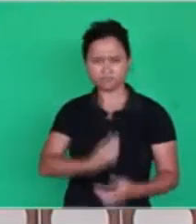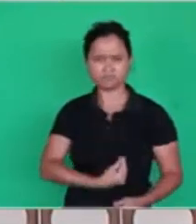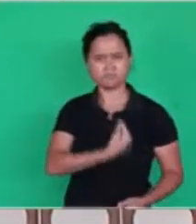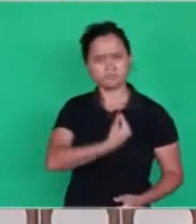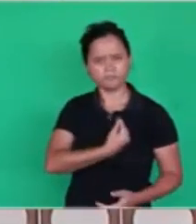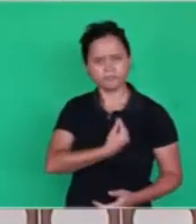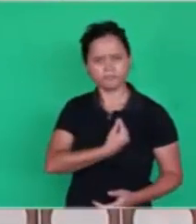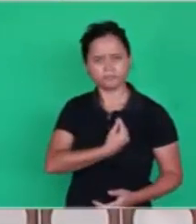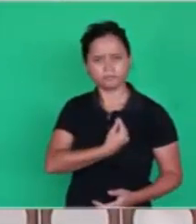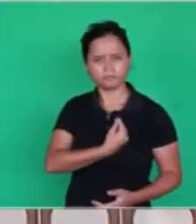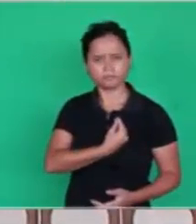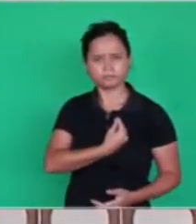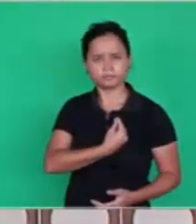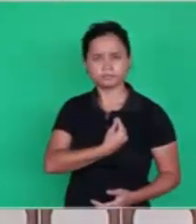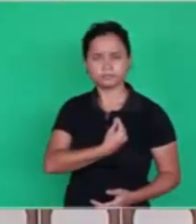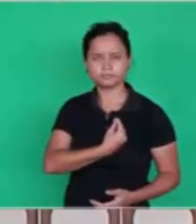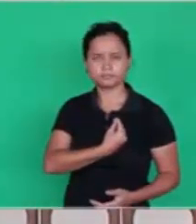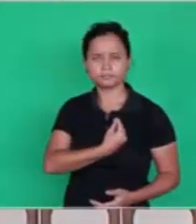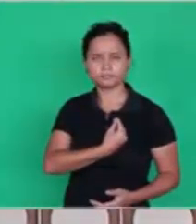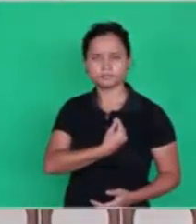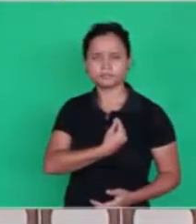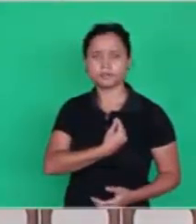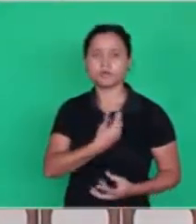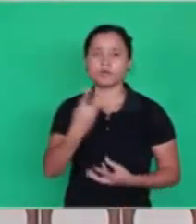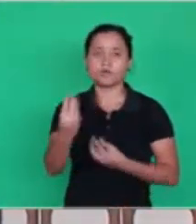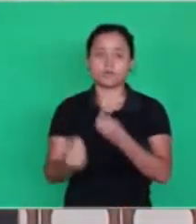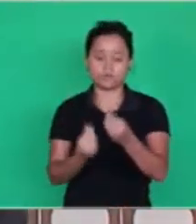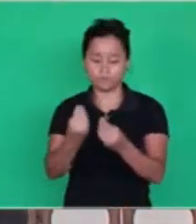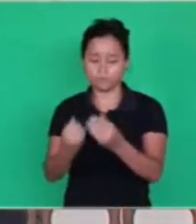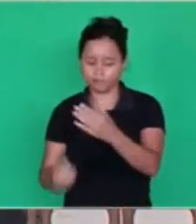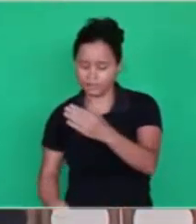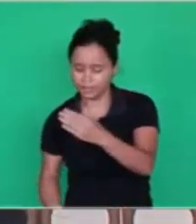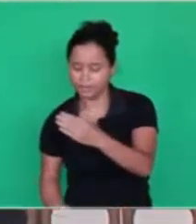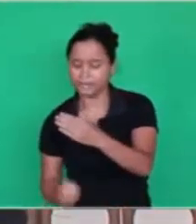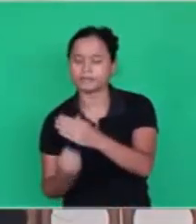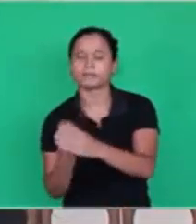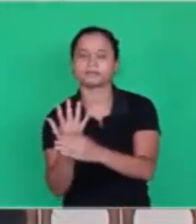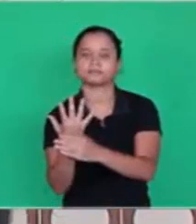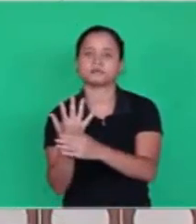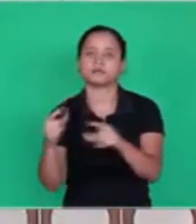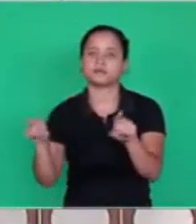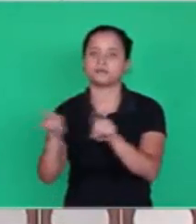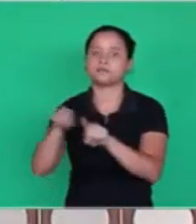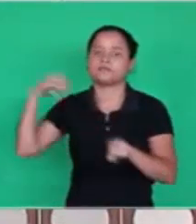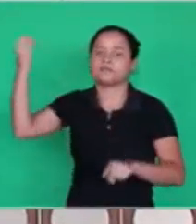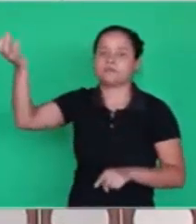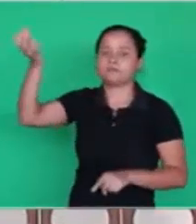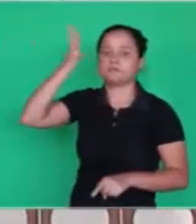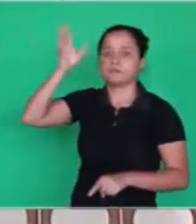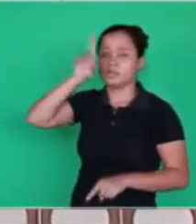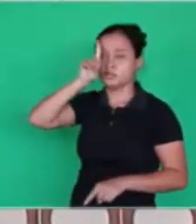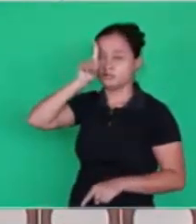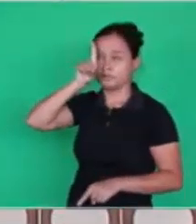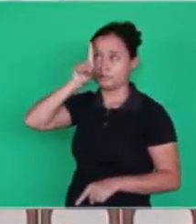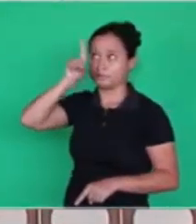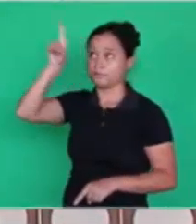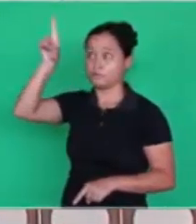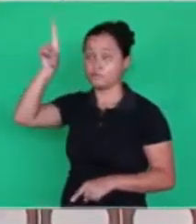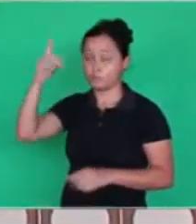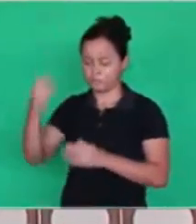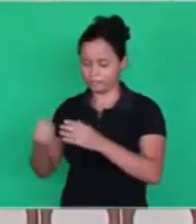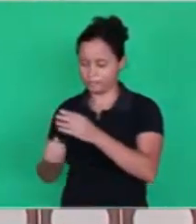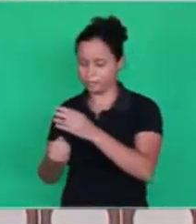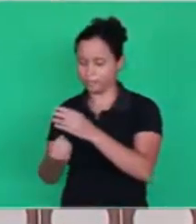and the same fountain, which creates and reveals. So God creates